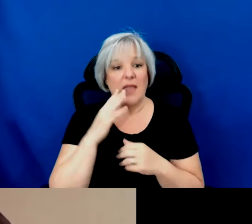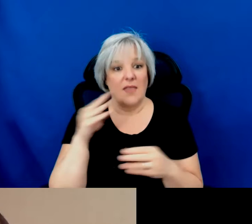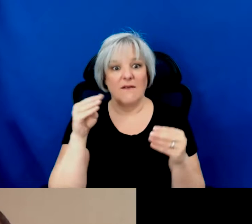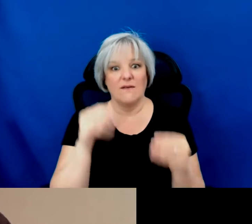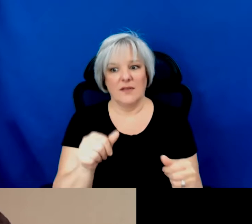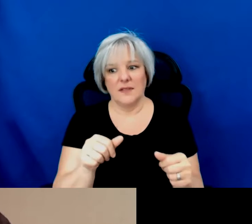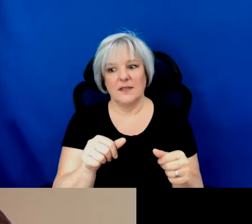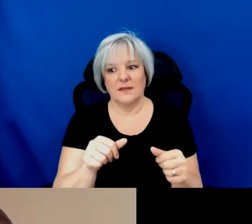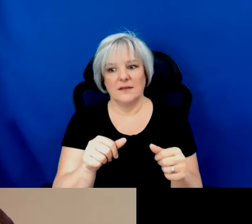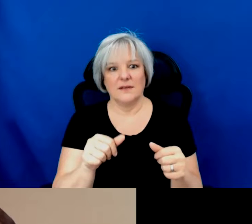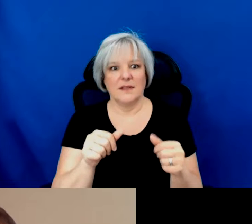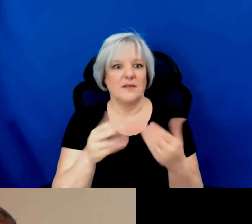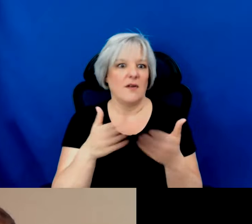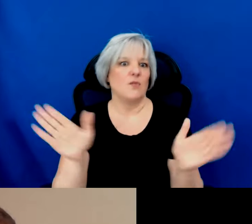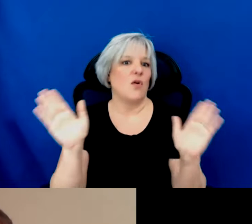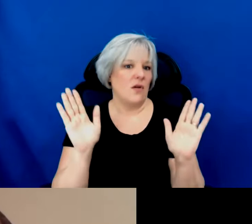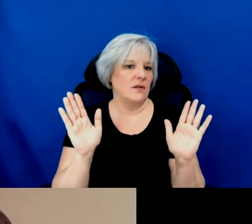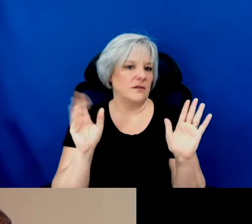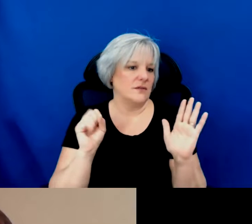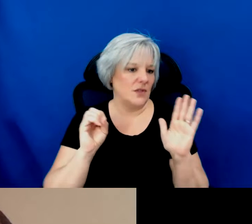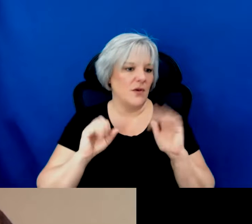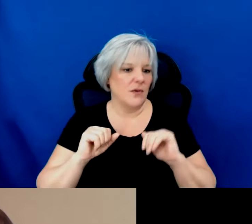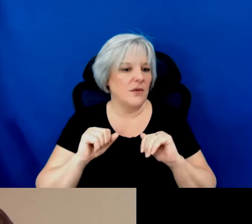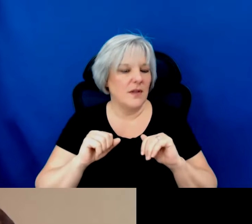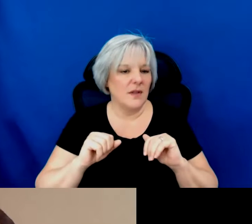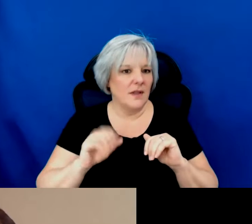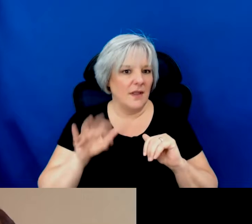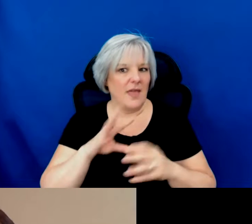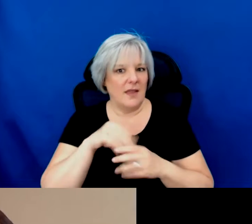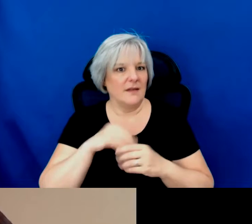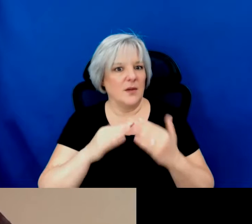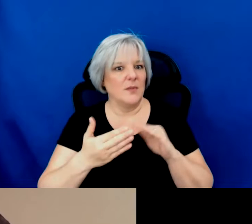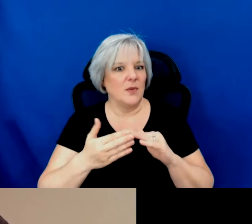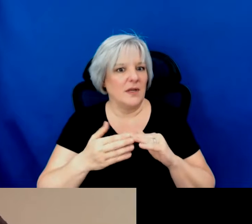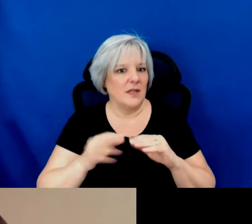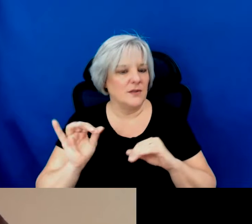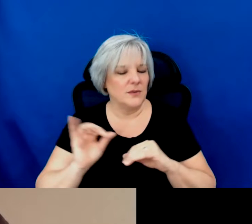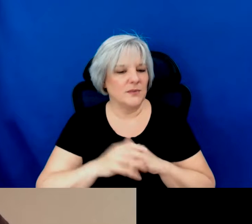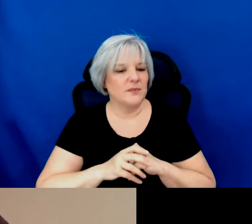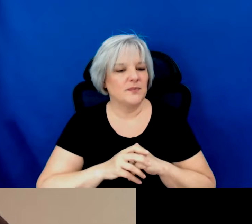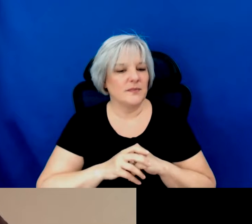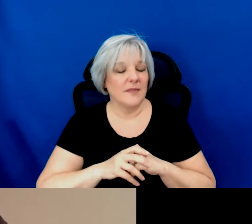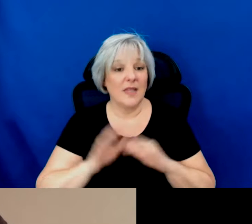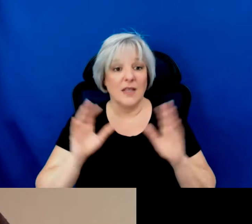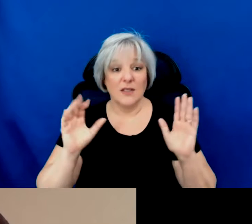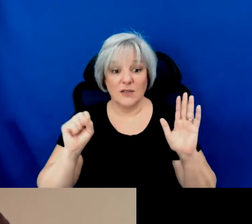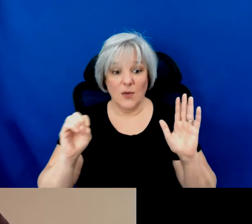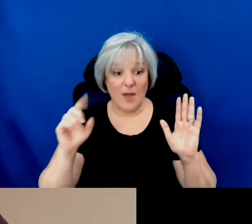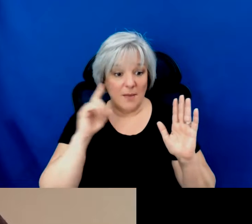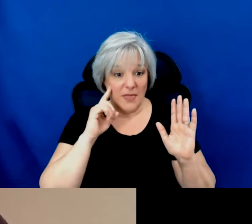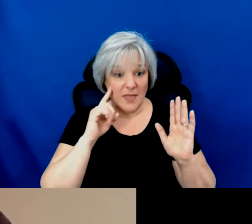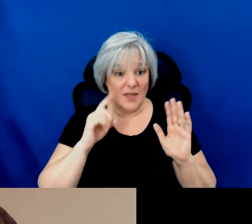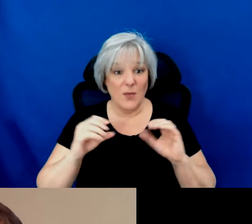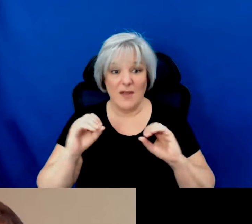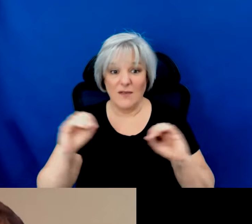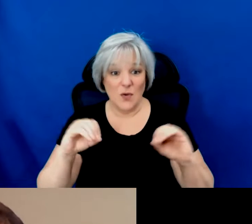to as broad of the um a community as possible so with that i think since we don't